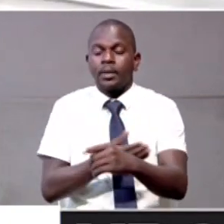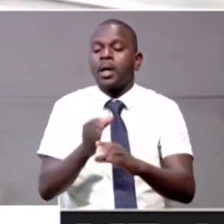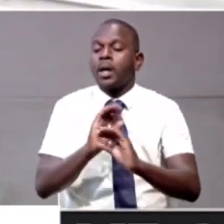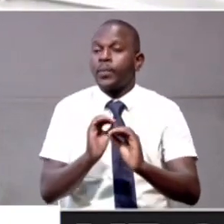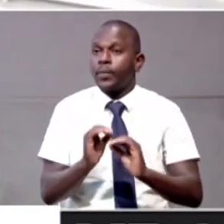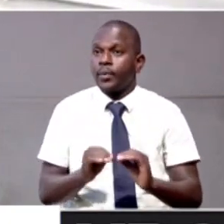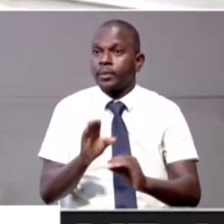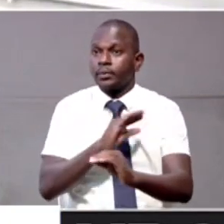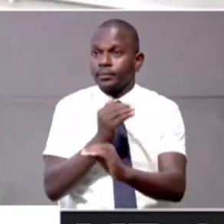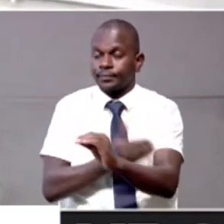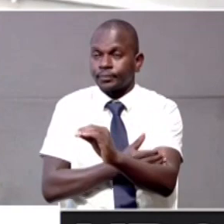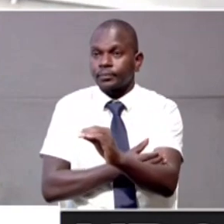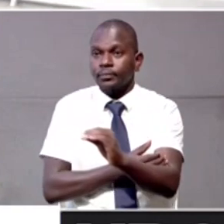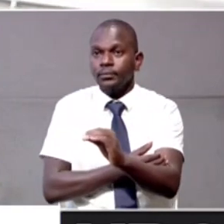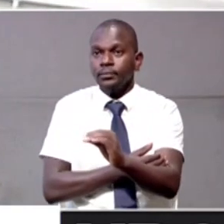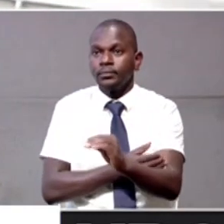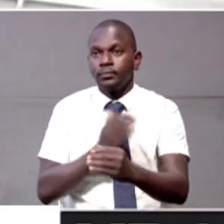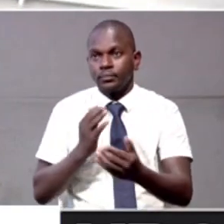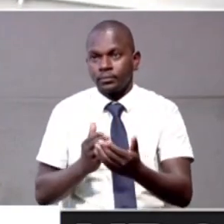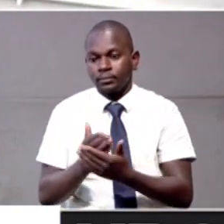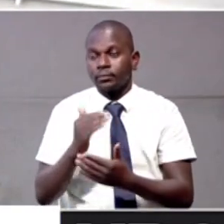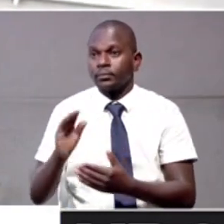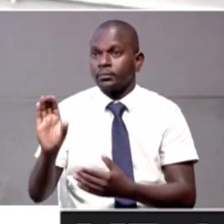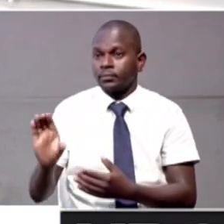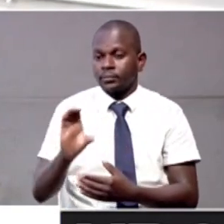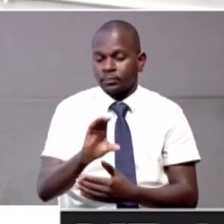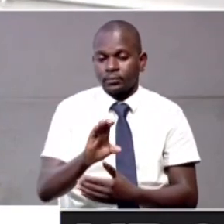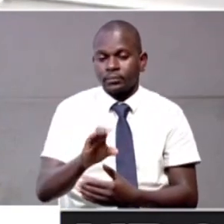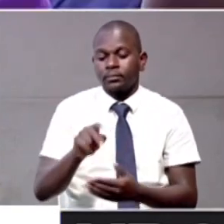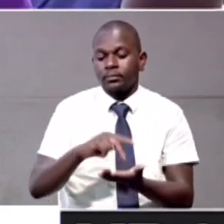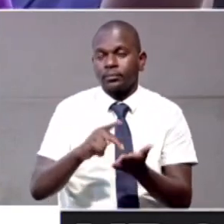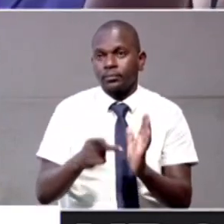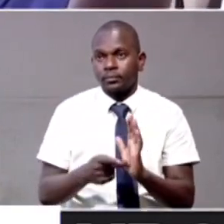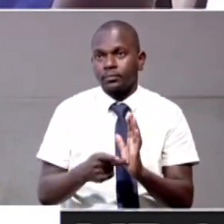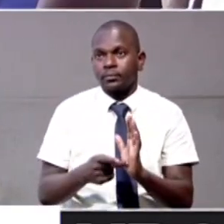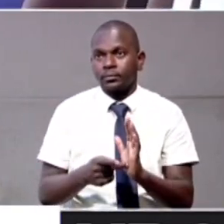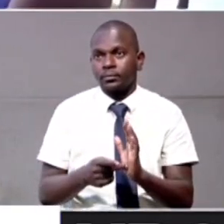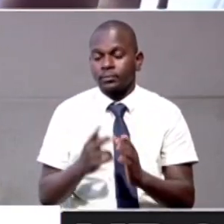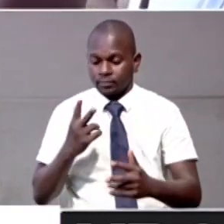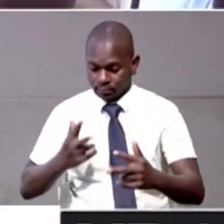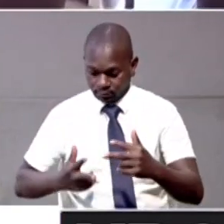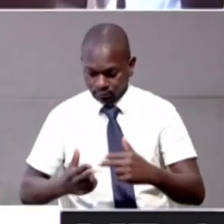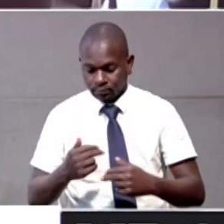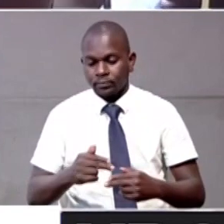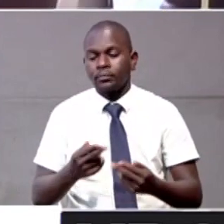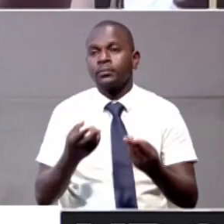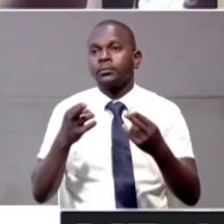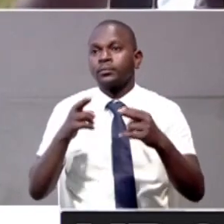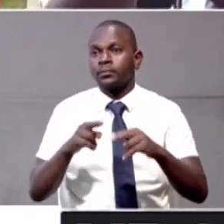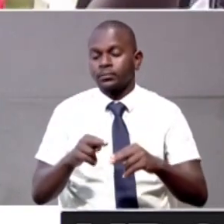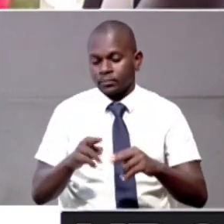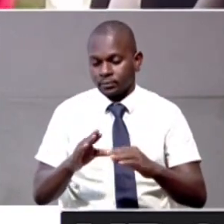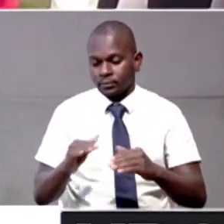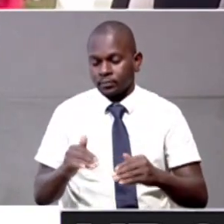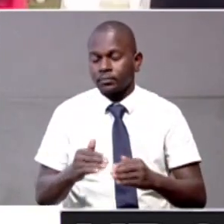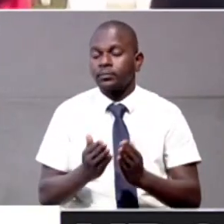capacity really to fund such projects. The launching event was concurrently held